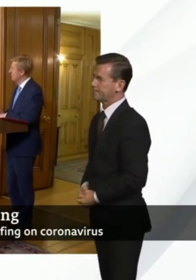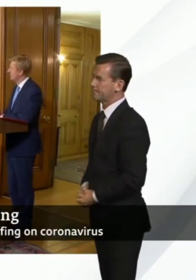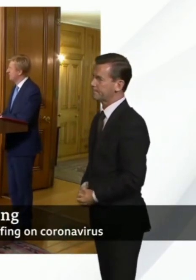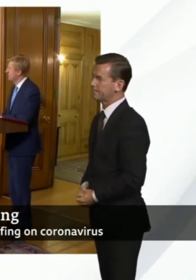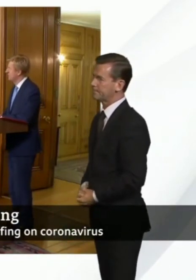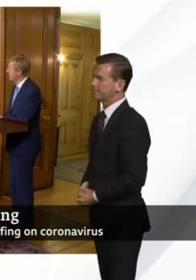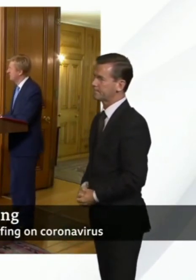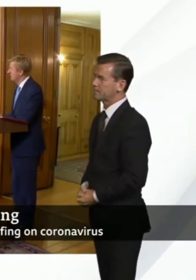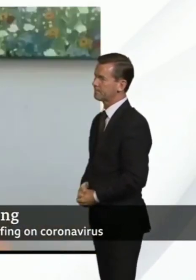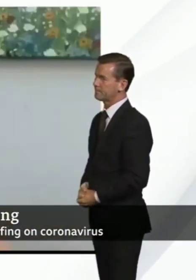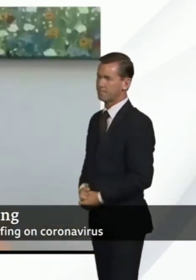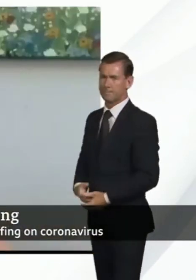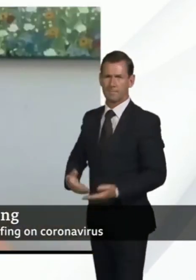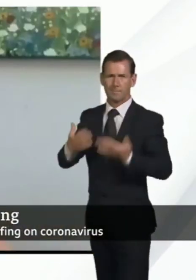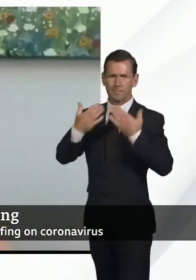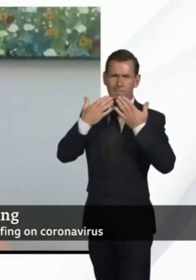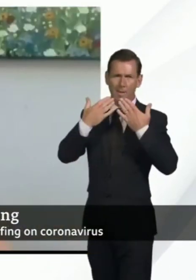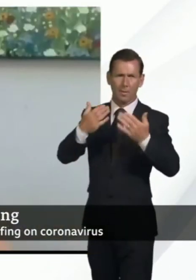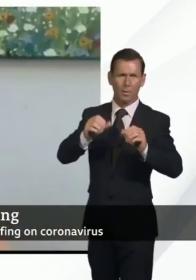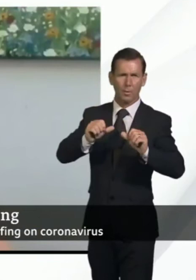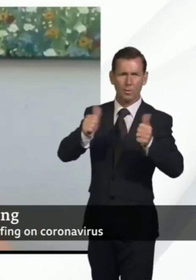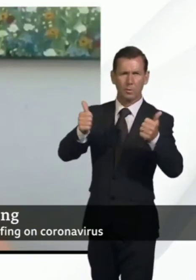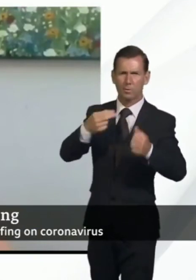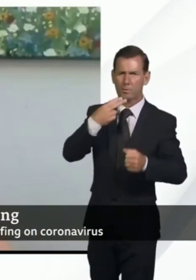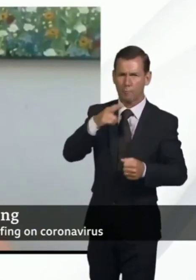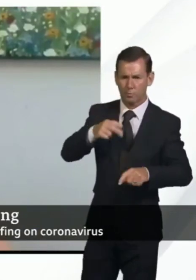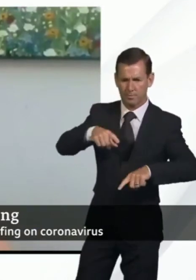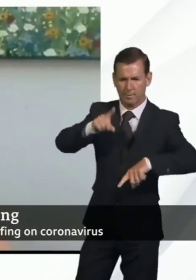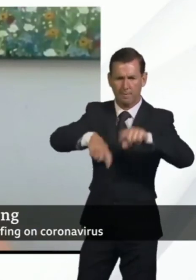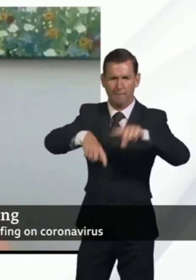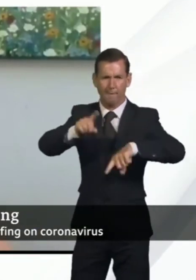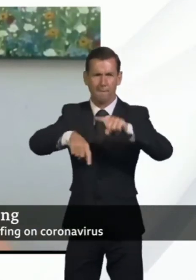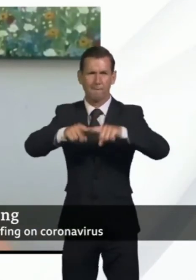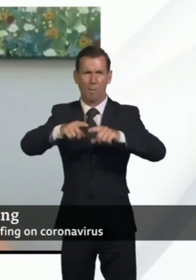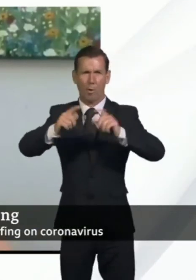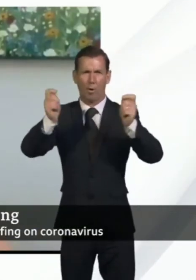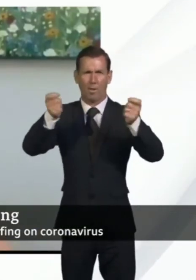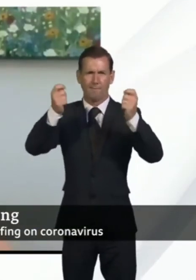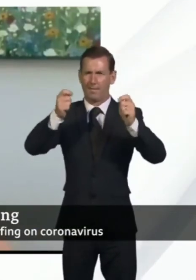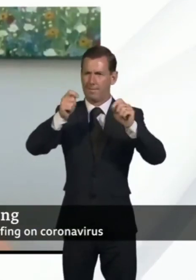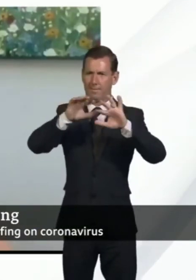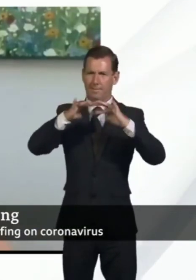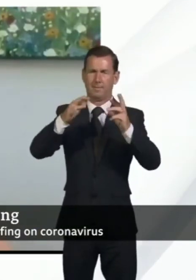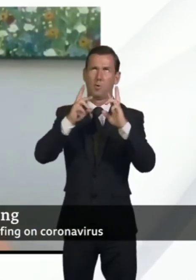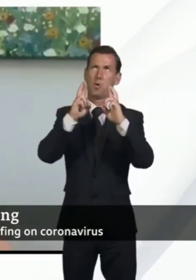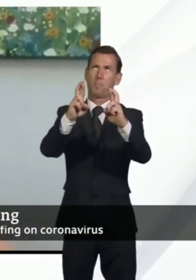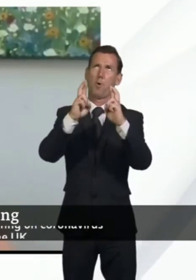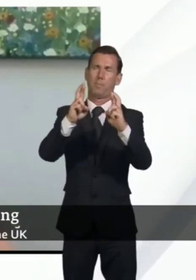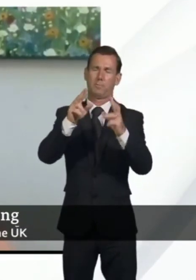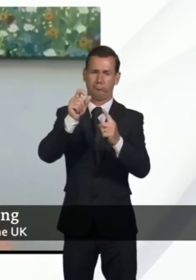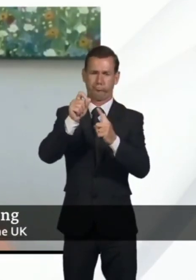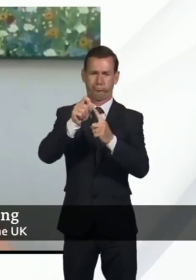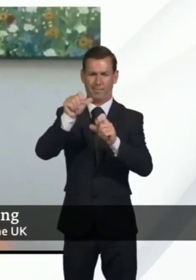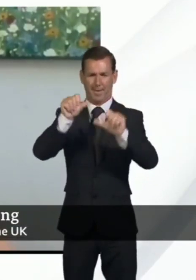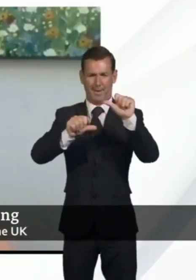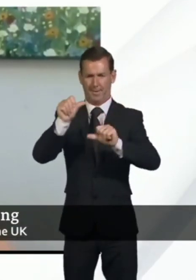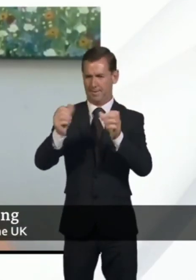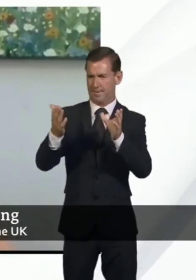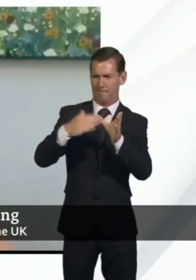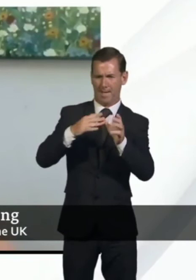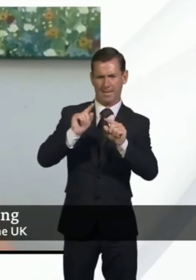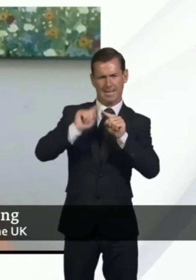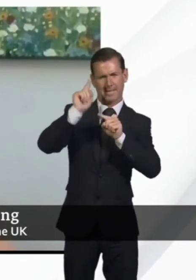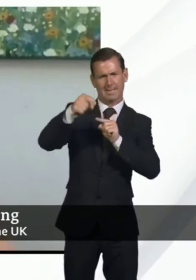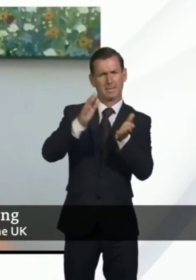thank you and good afternoon many football fans are hoping that the Premier League will return next month will the government be asking that these